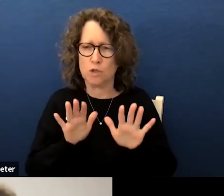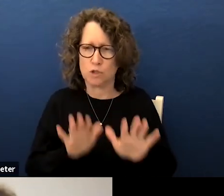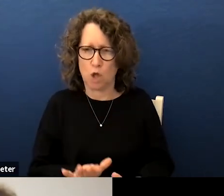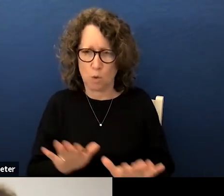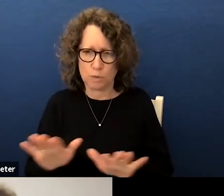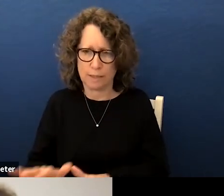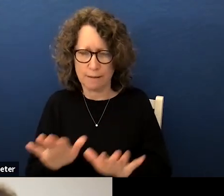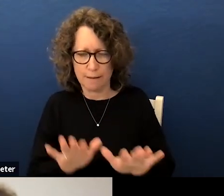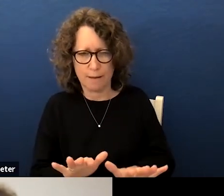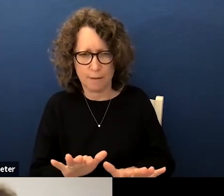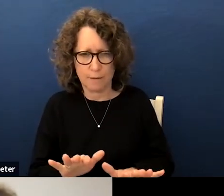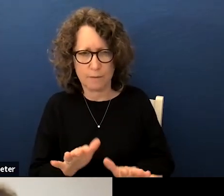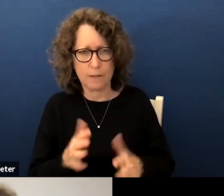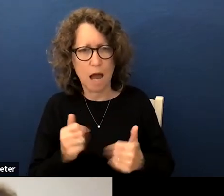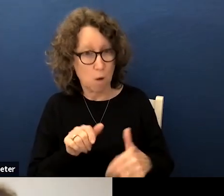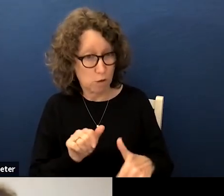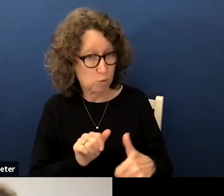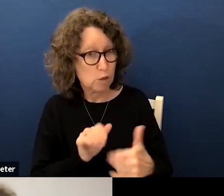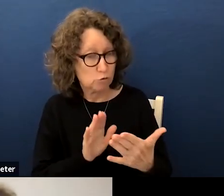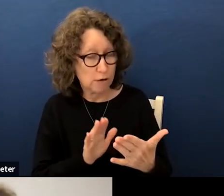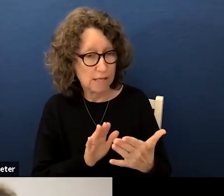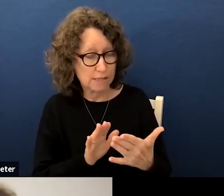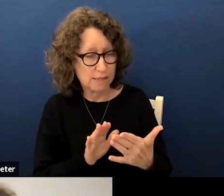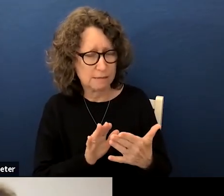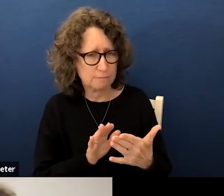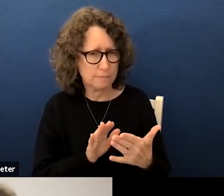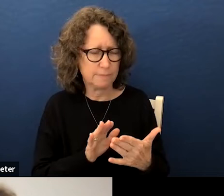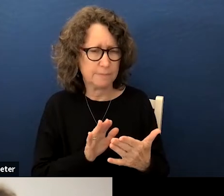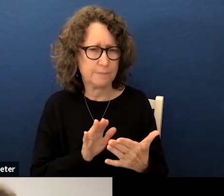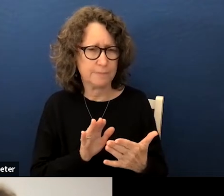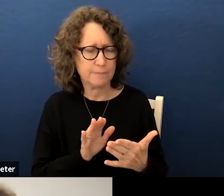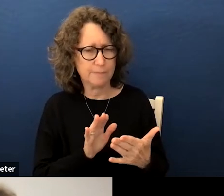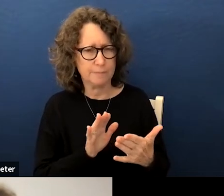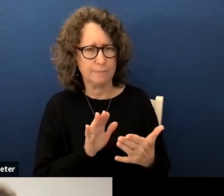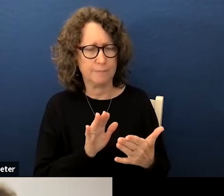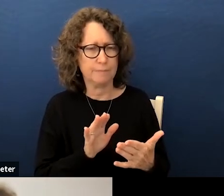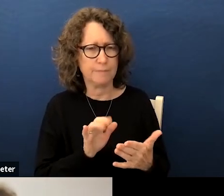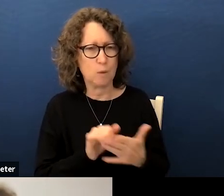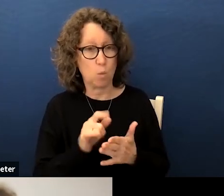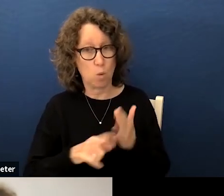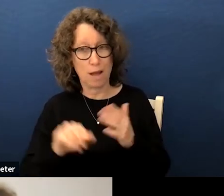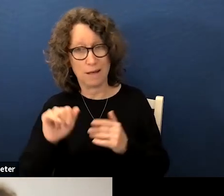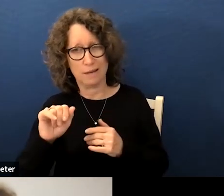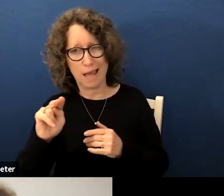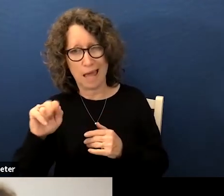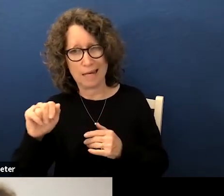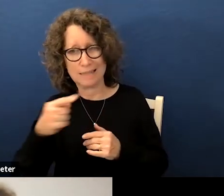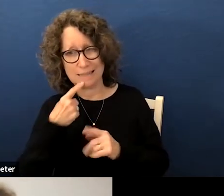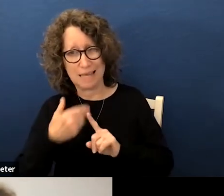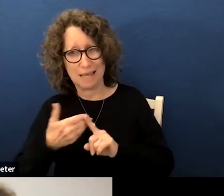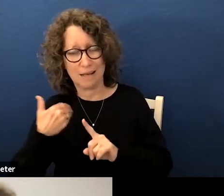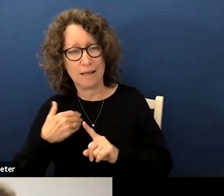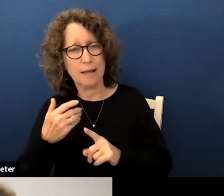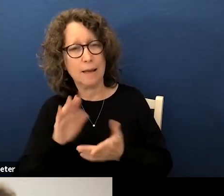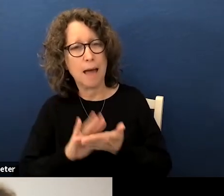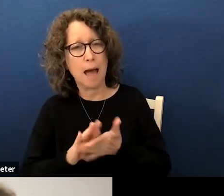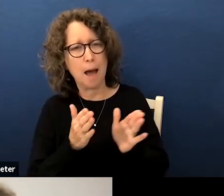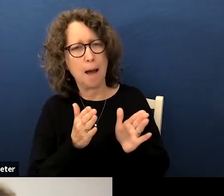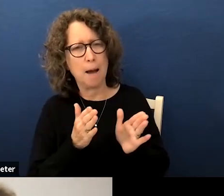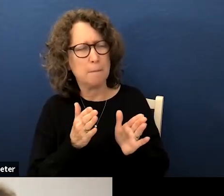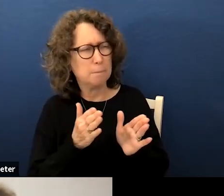i do want to address that uh what anna said earlier with regards to it being a plan